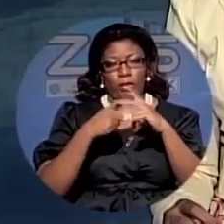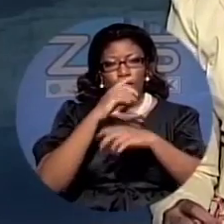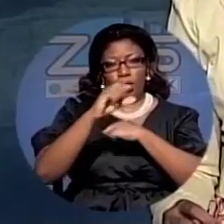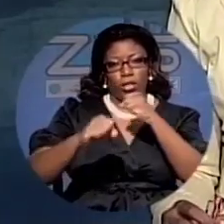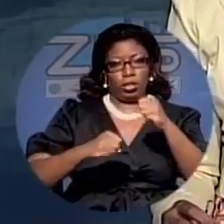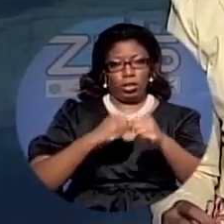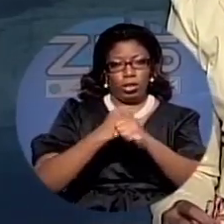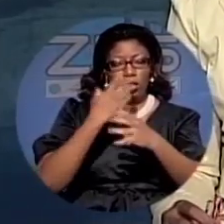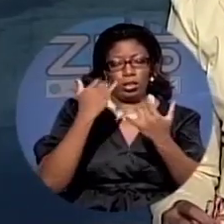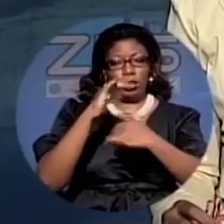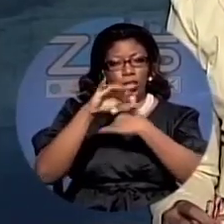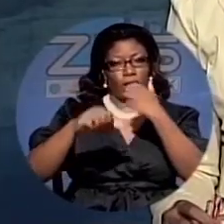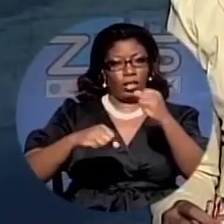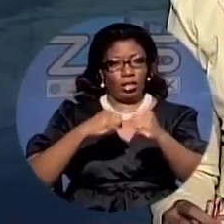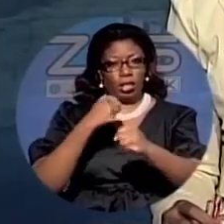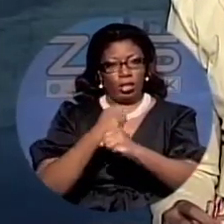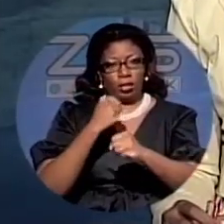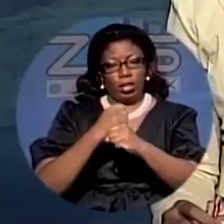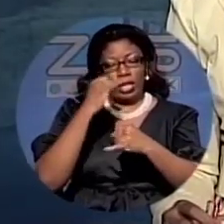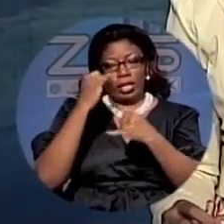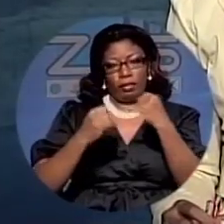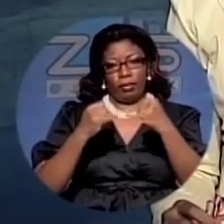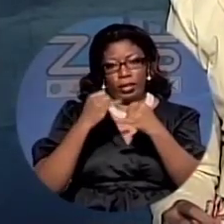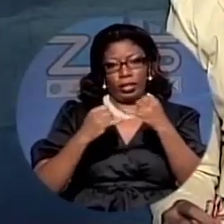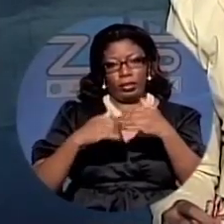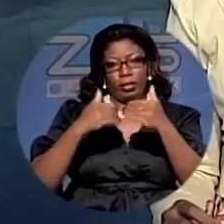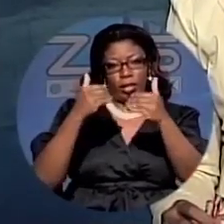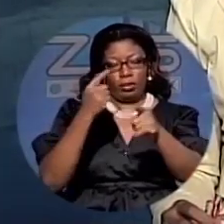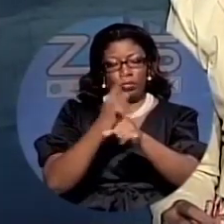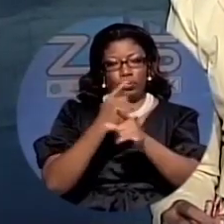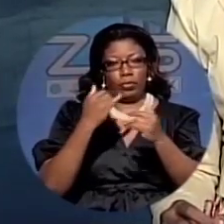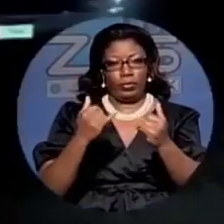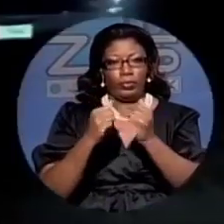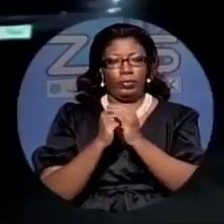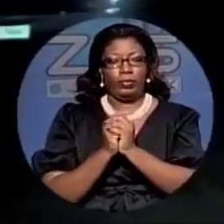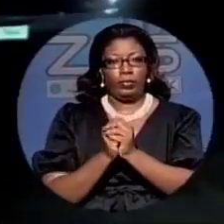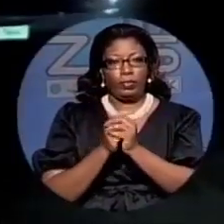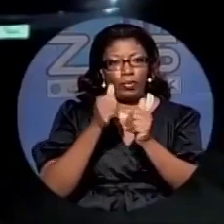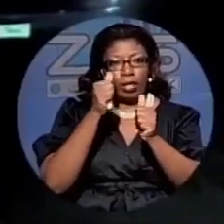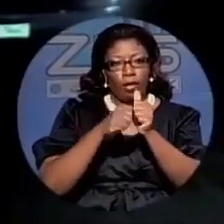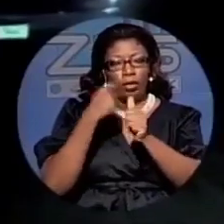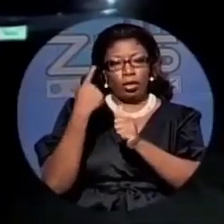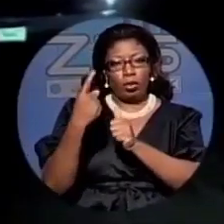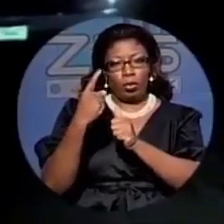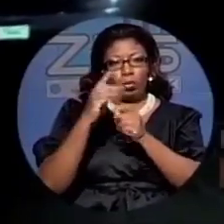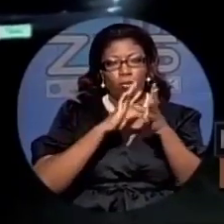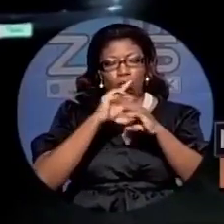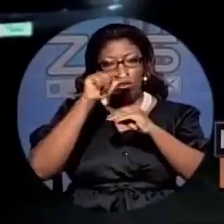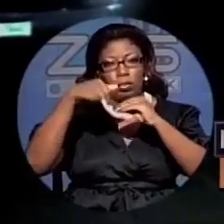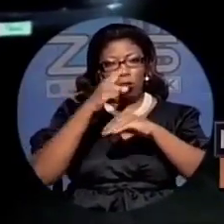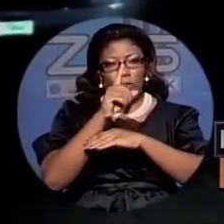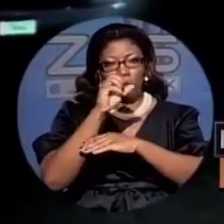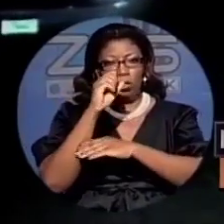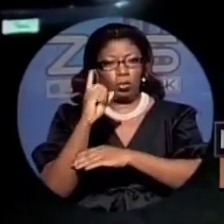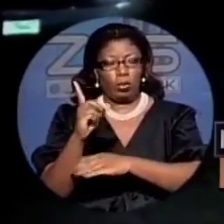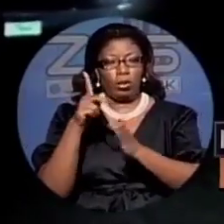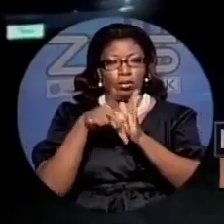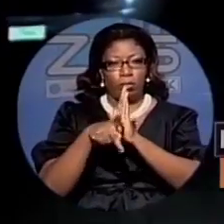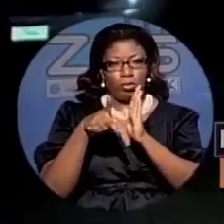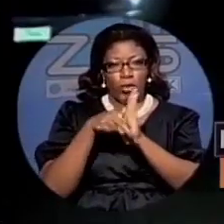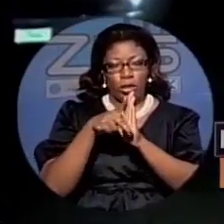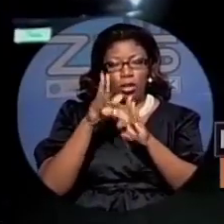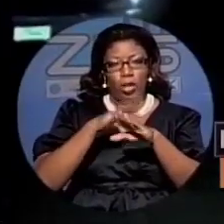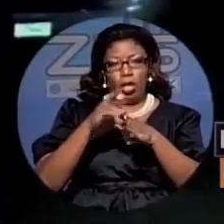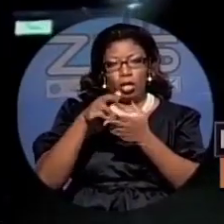and has finally come to head. Ianthea Smith has the story. Everyone's been buzzing about the 101 murders on